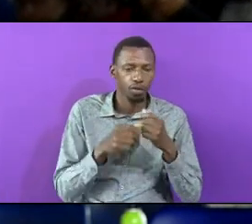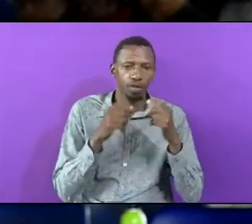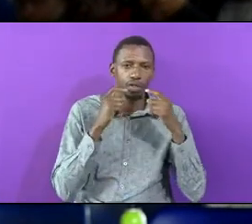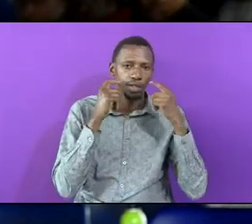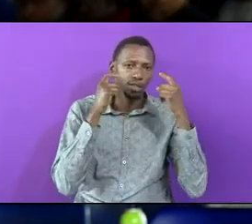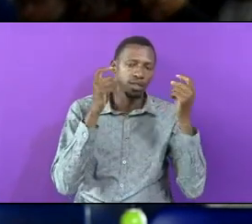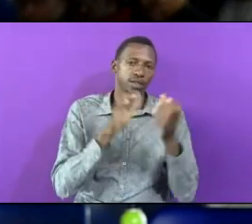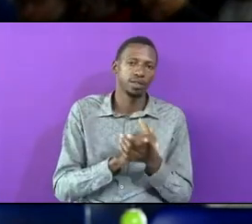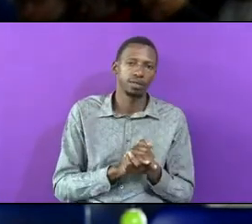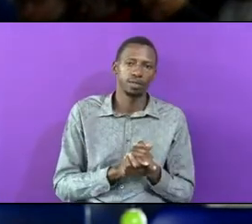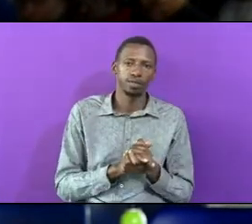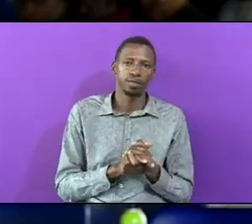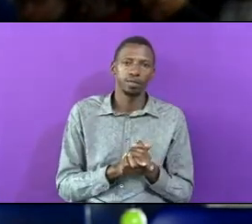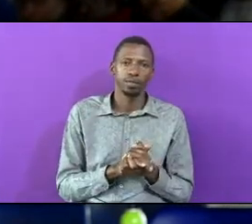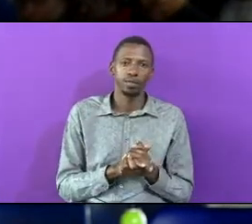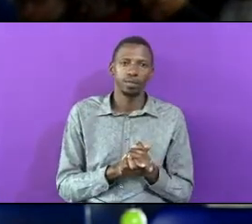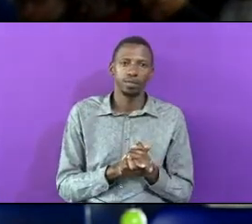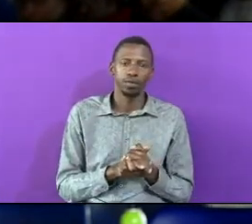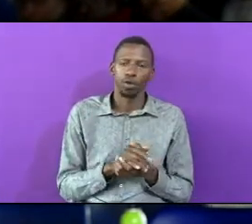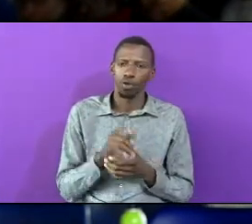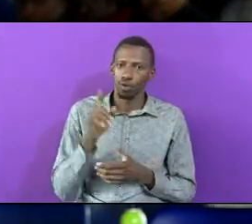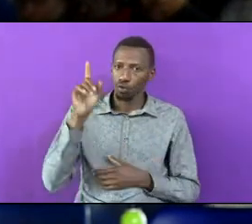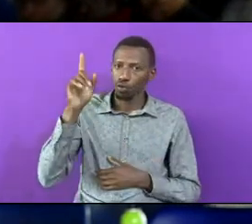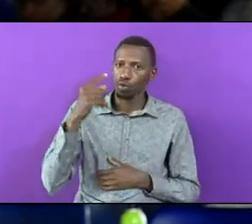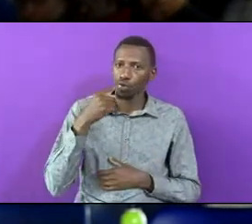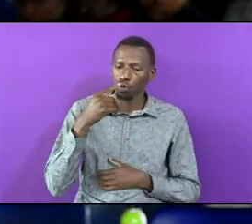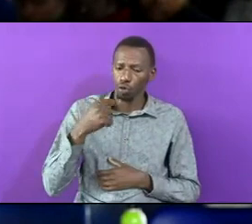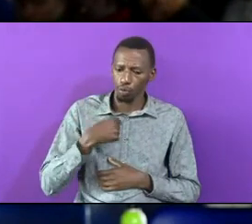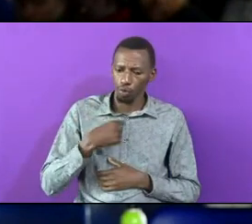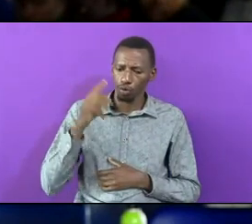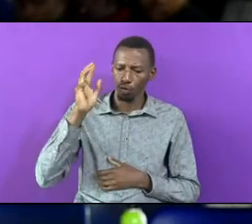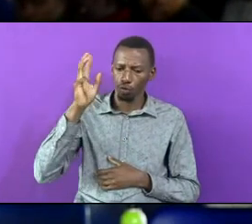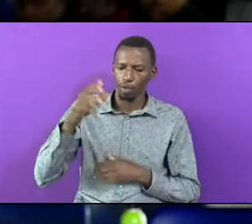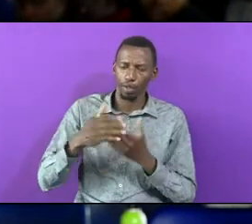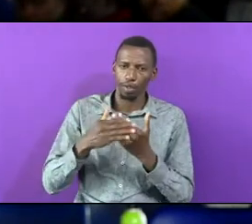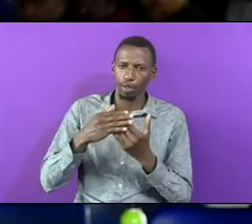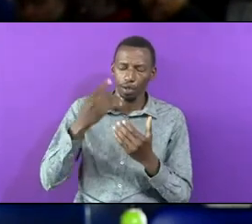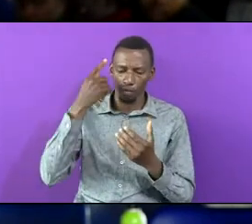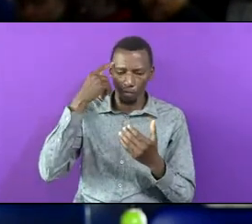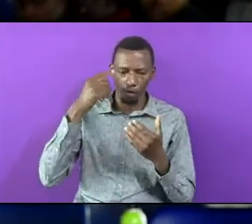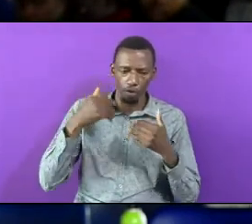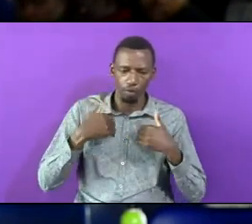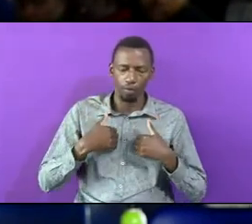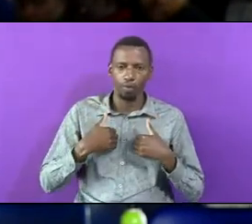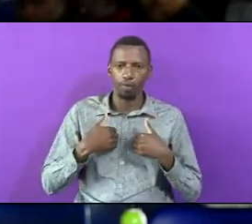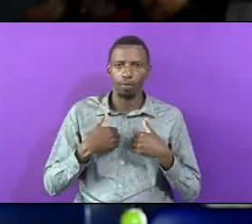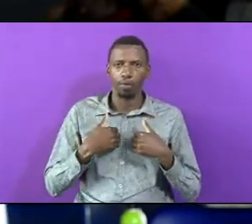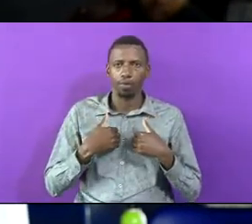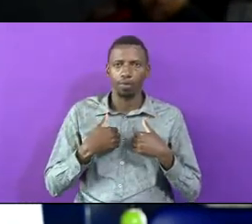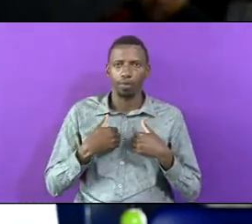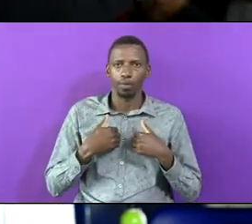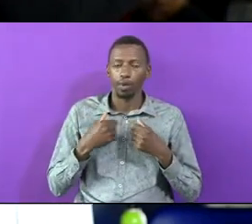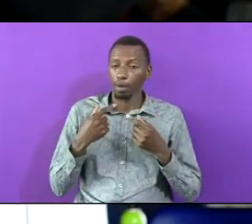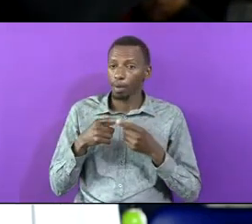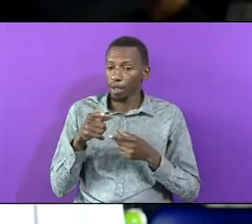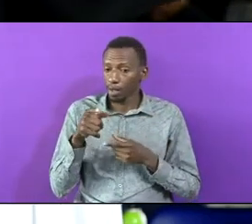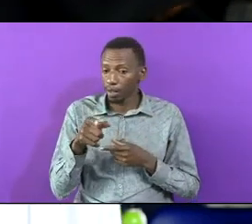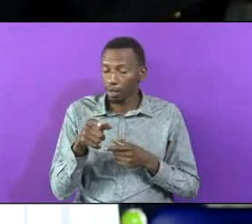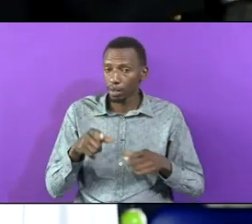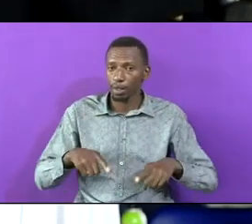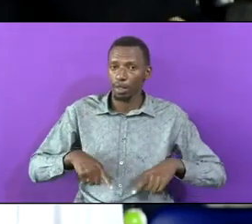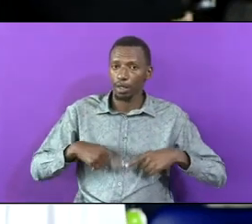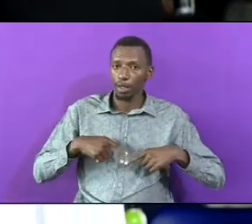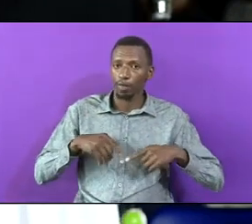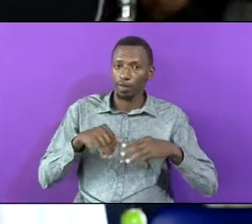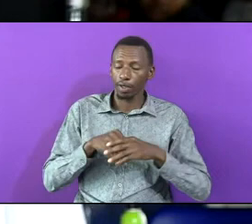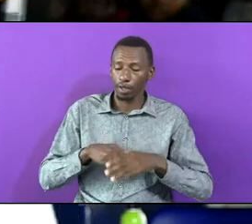You Told Me That You Will Take Care Of Me But Is He Living Within The Context Of